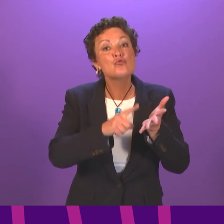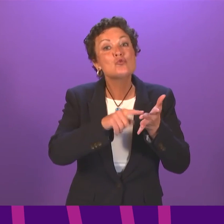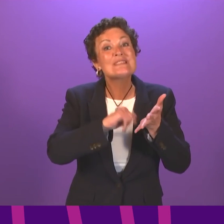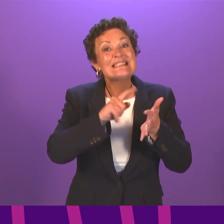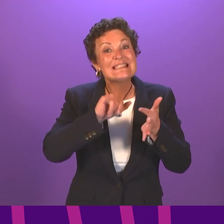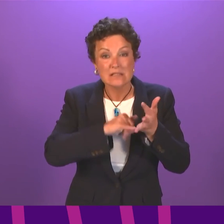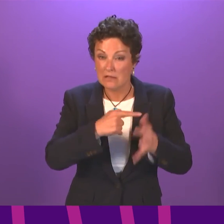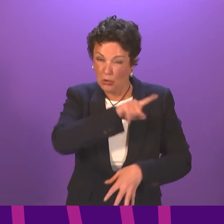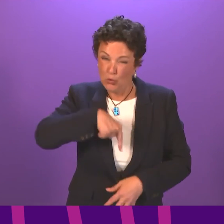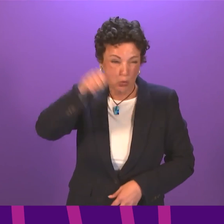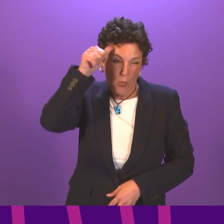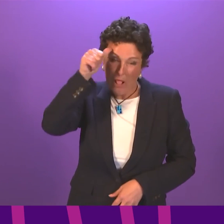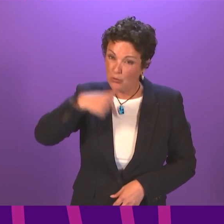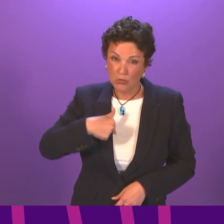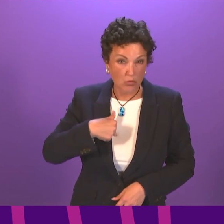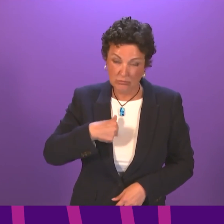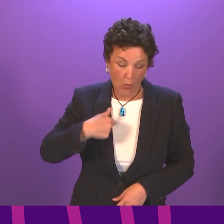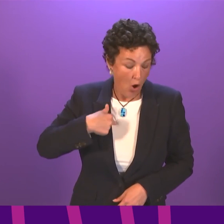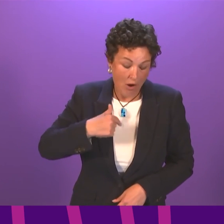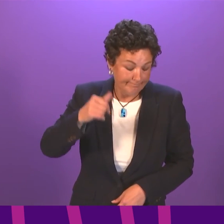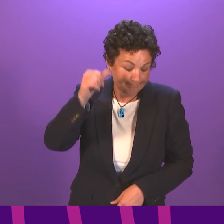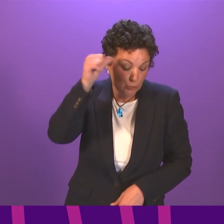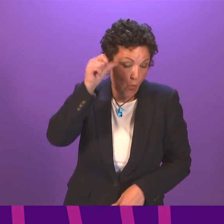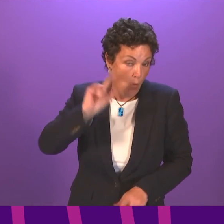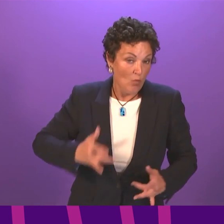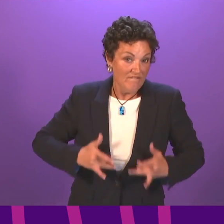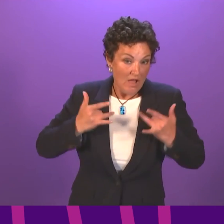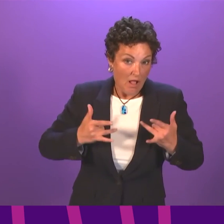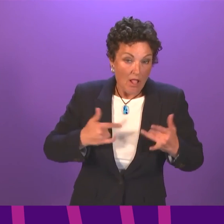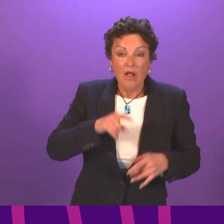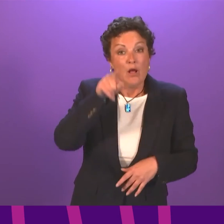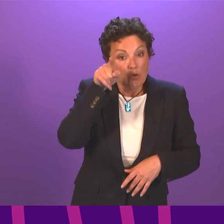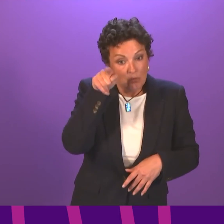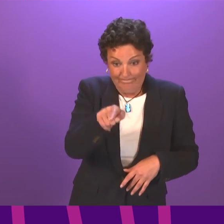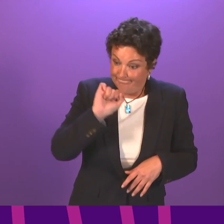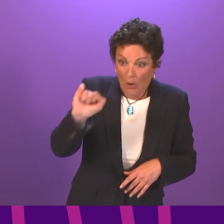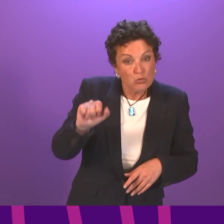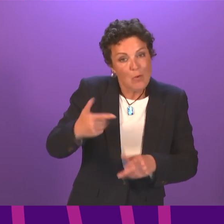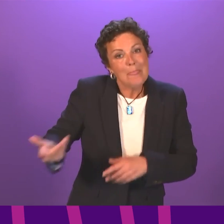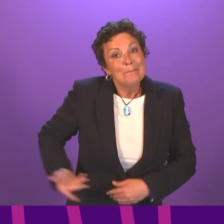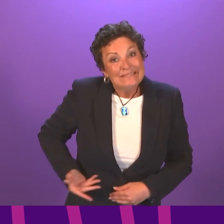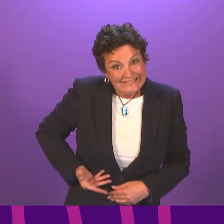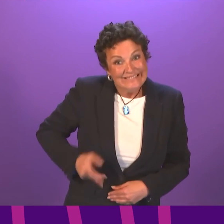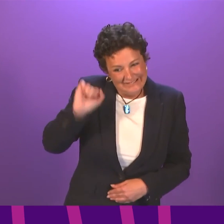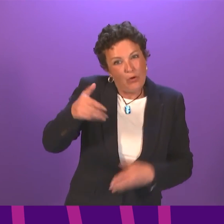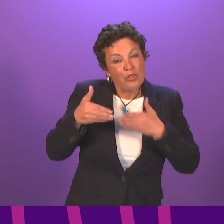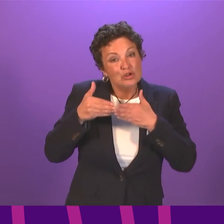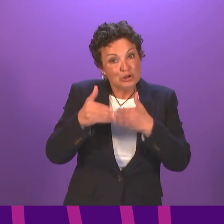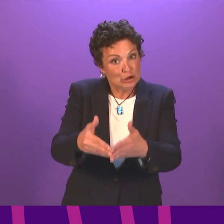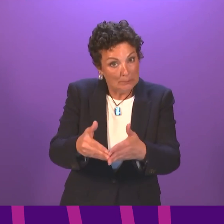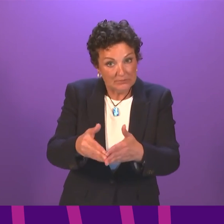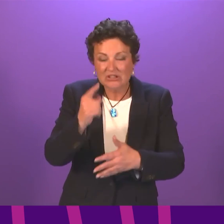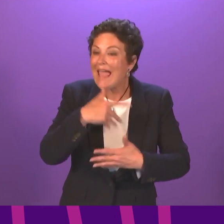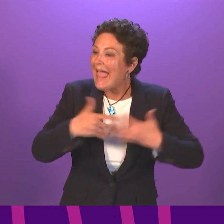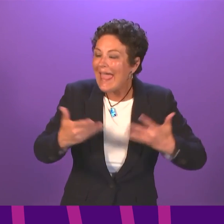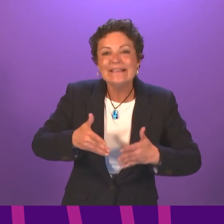and communicated to the industry it was reiterated this week at the request of the industry it didn't change in any way this week domestic